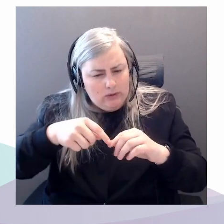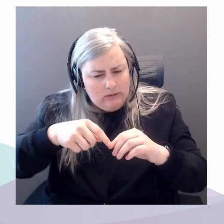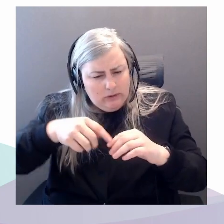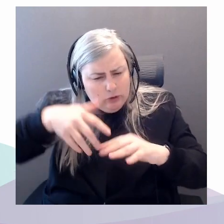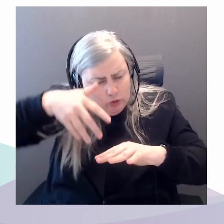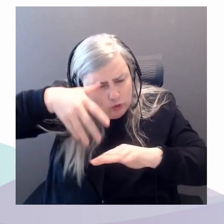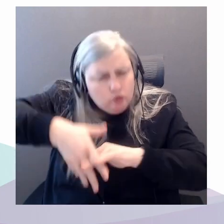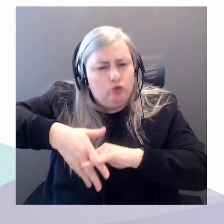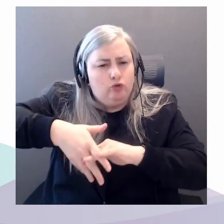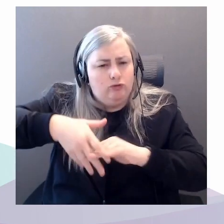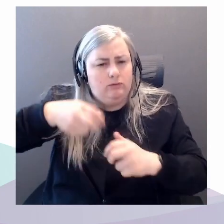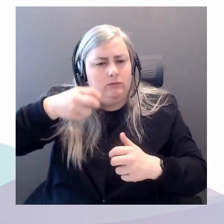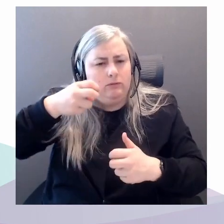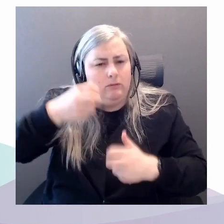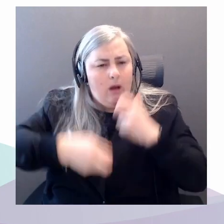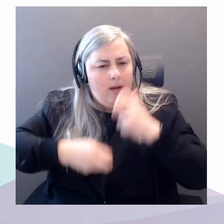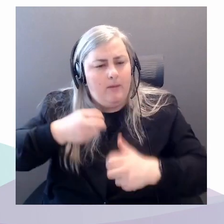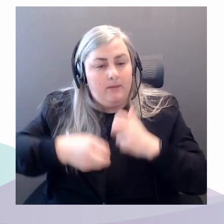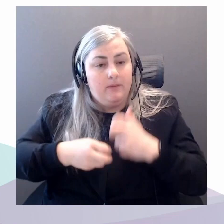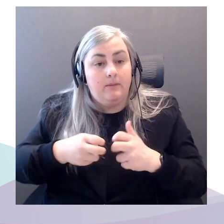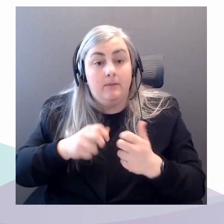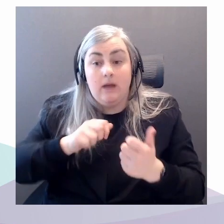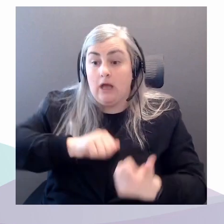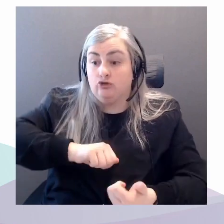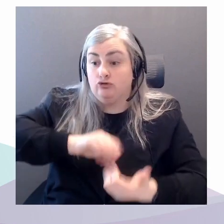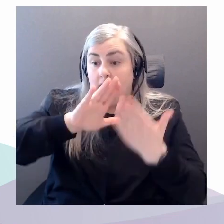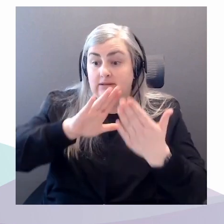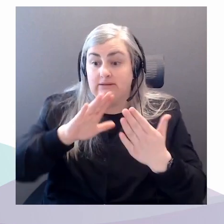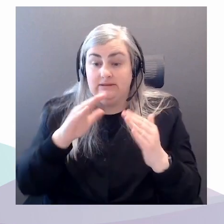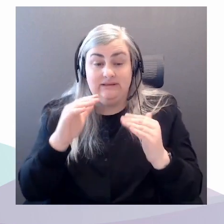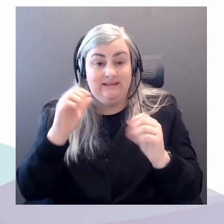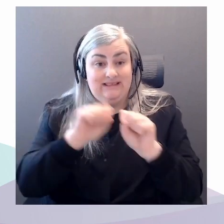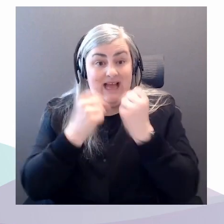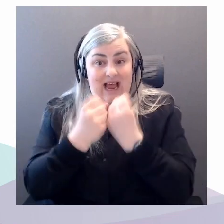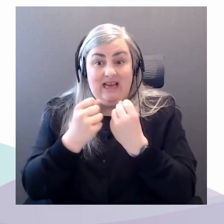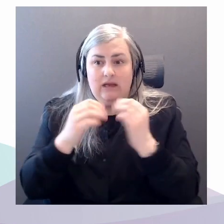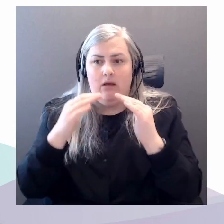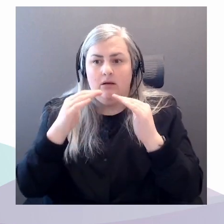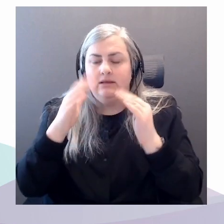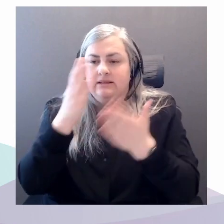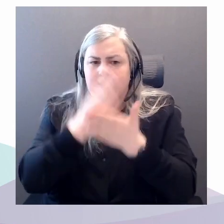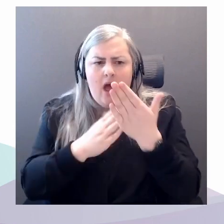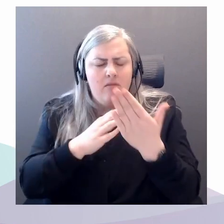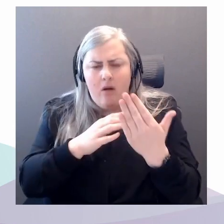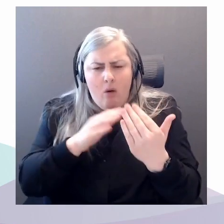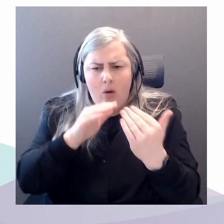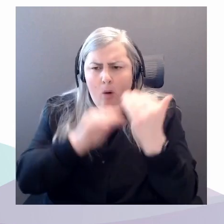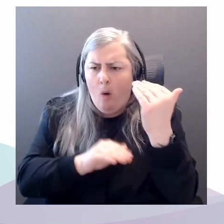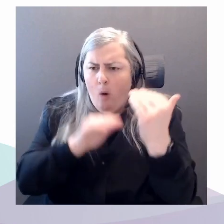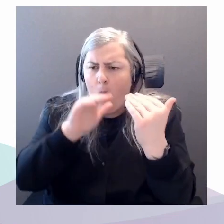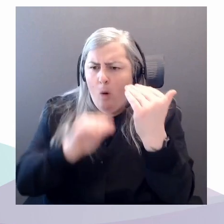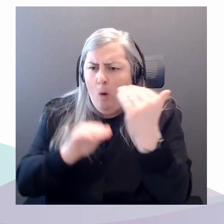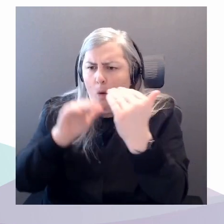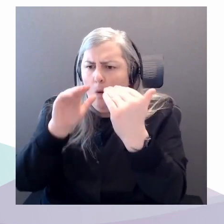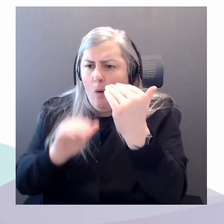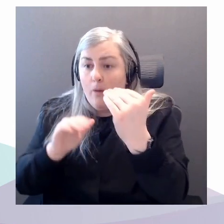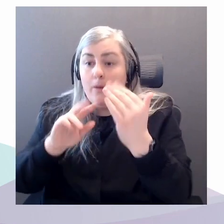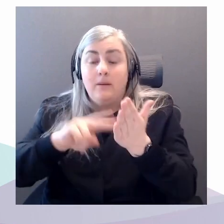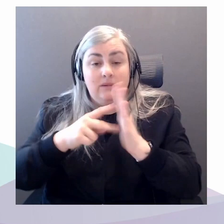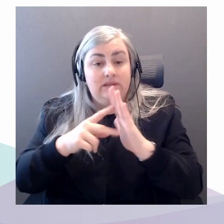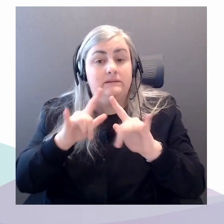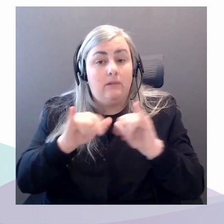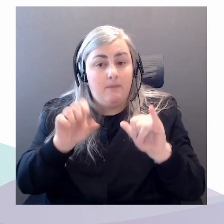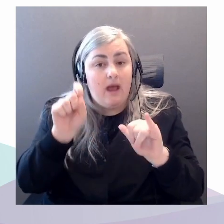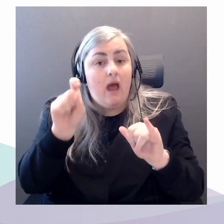addressing the injustices in society, we will address climate change because those are at the core of the problem, right? The